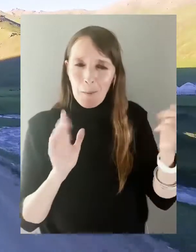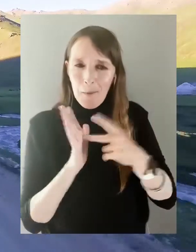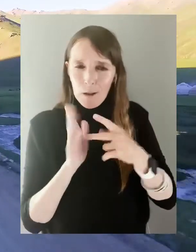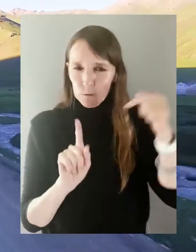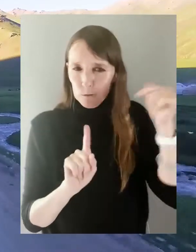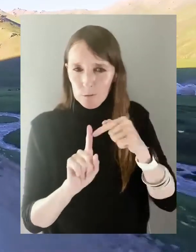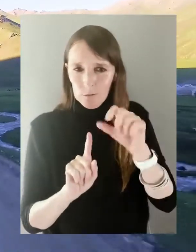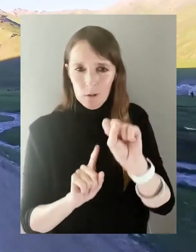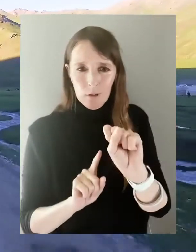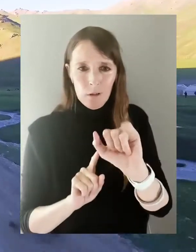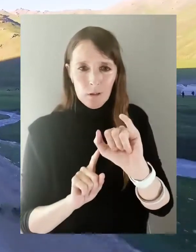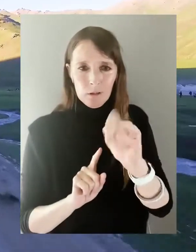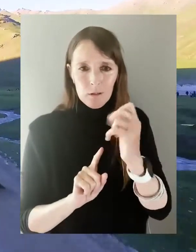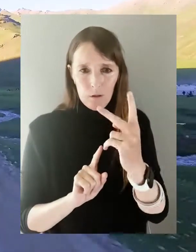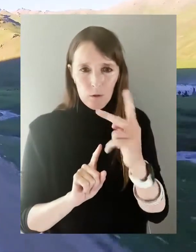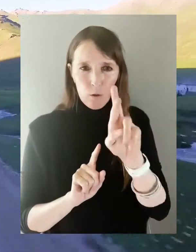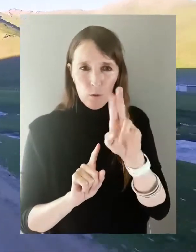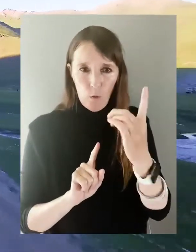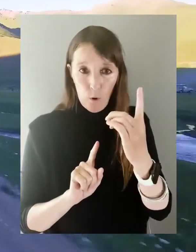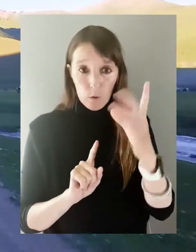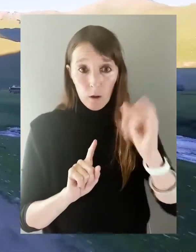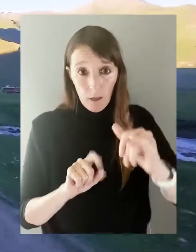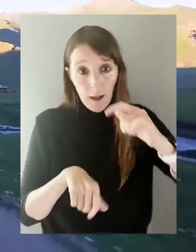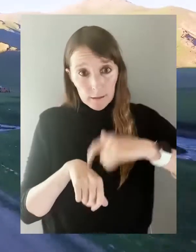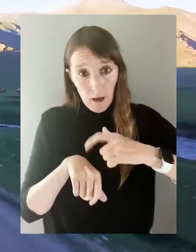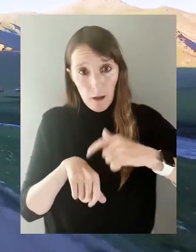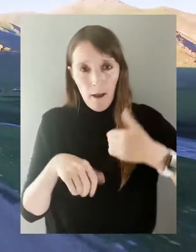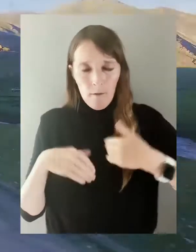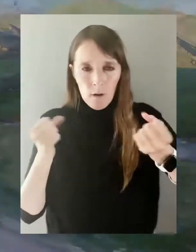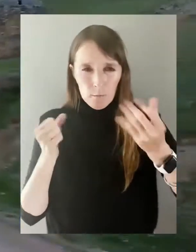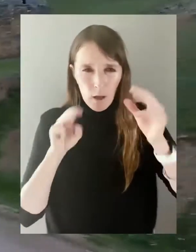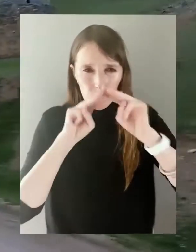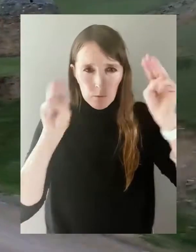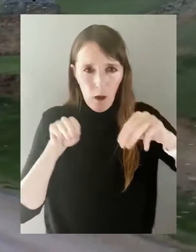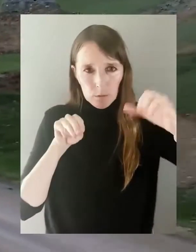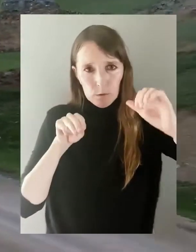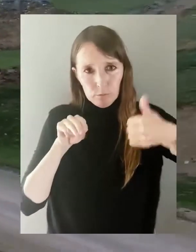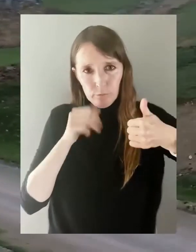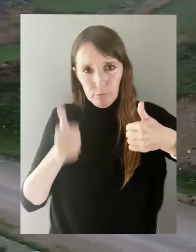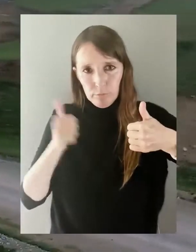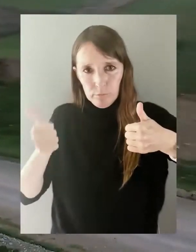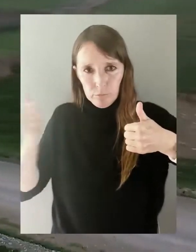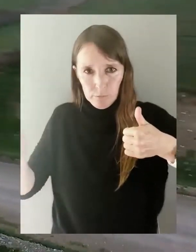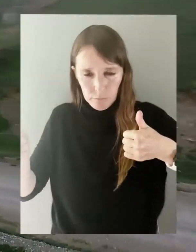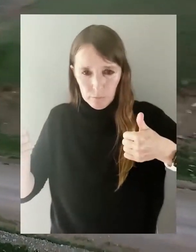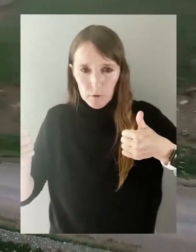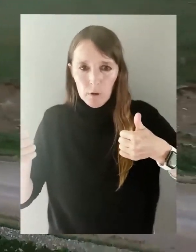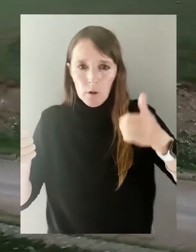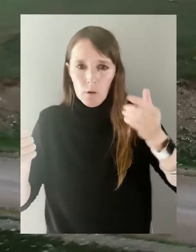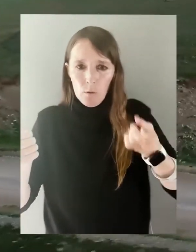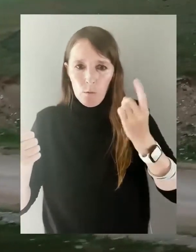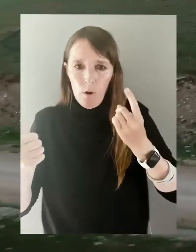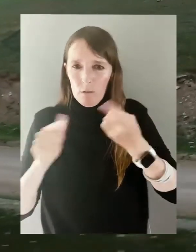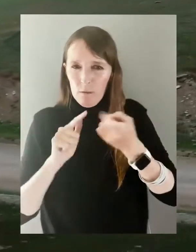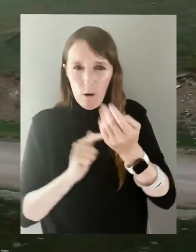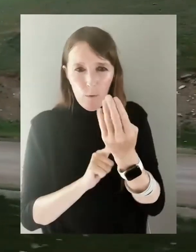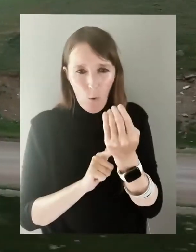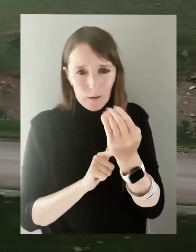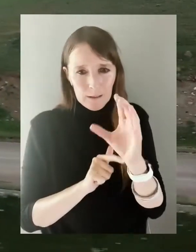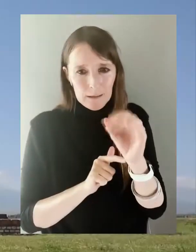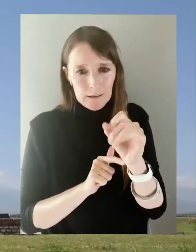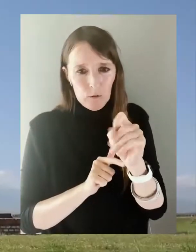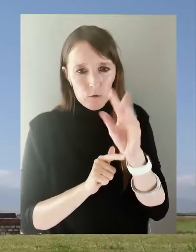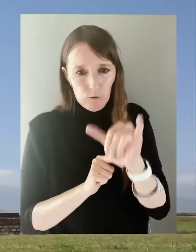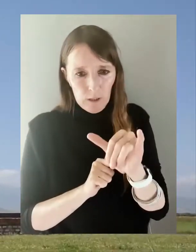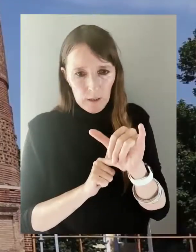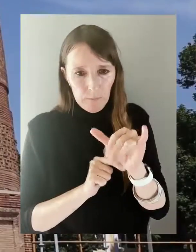Road, Kyrgyzstan has many monuments left from the period including the Tashrabat Kervansarai from the 14th century,